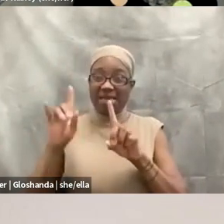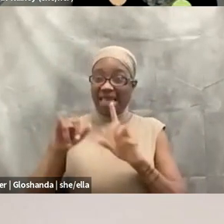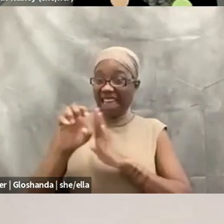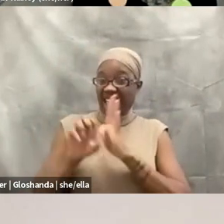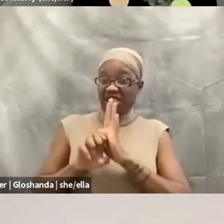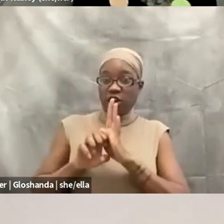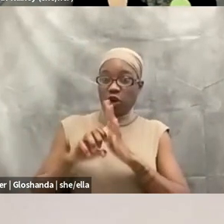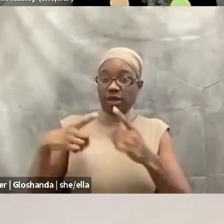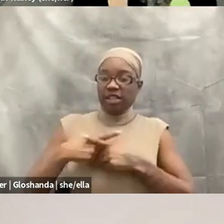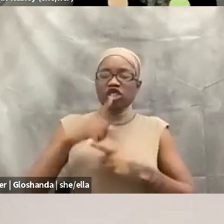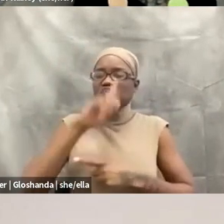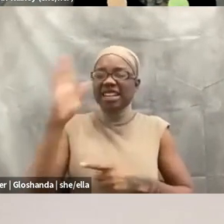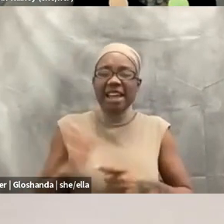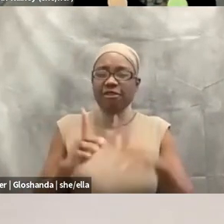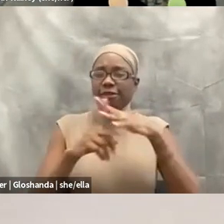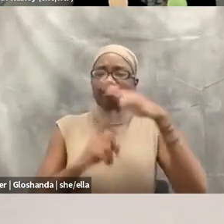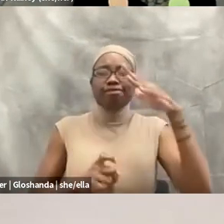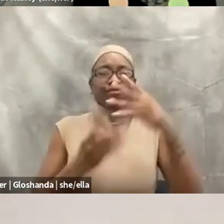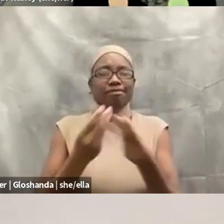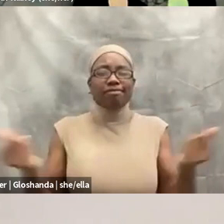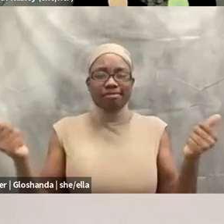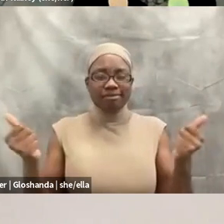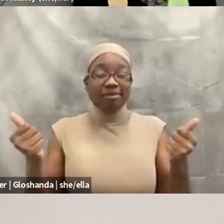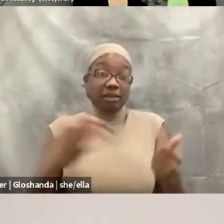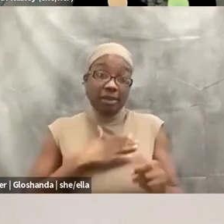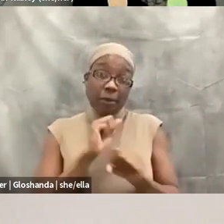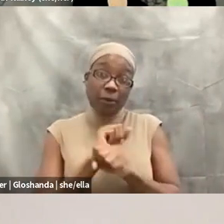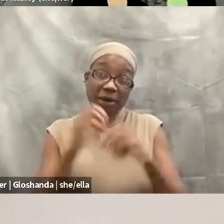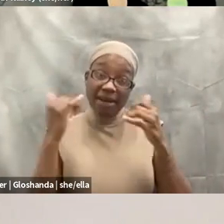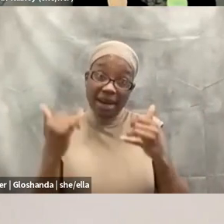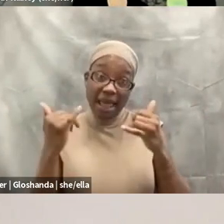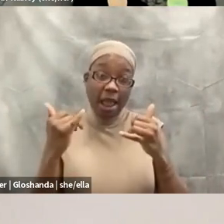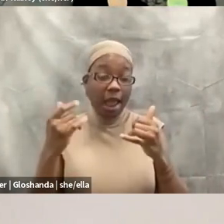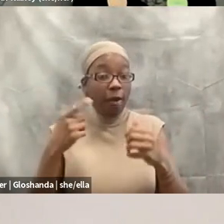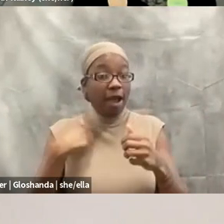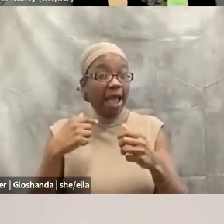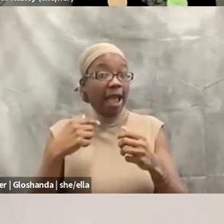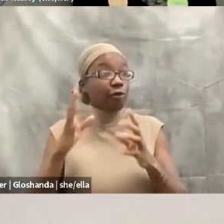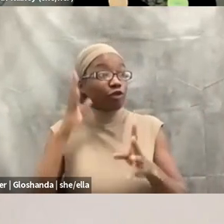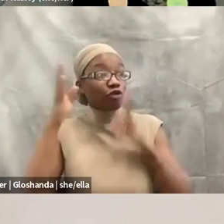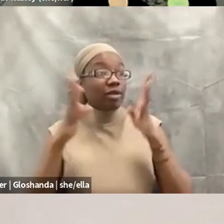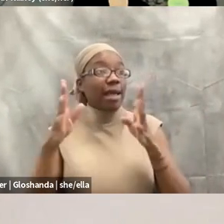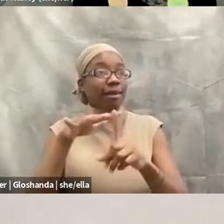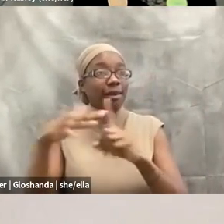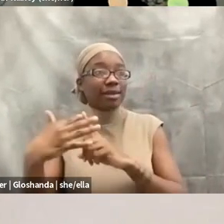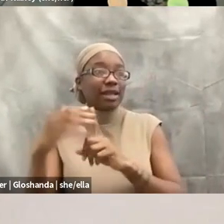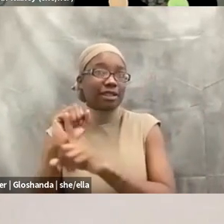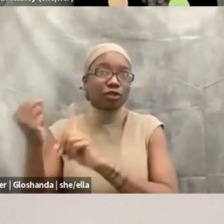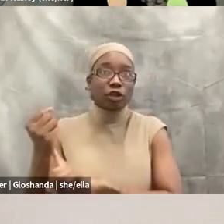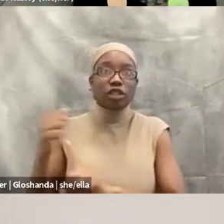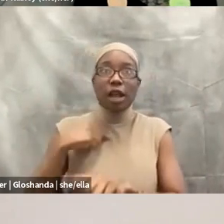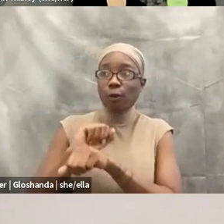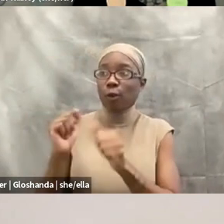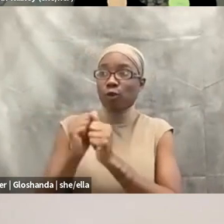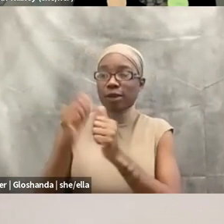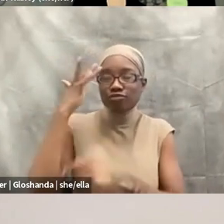Right. Even in my work now, you know, it's, it's all work where I get to create the context and conditions. I get to work with brilliant people